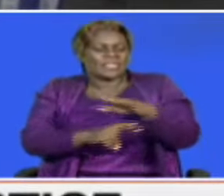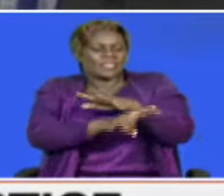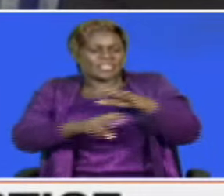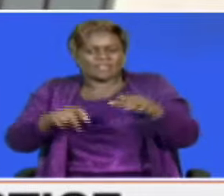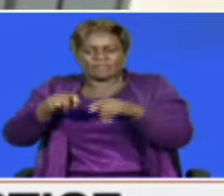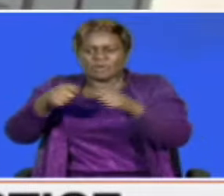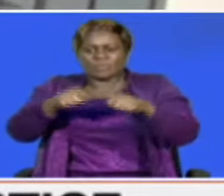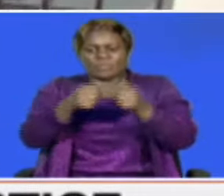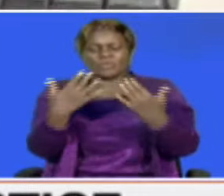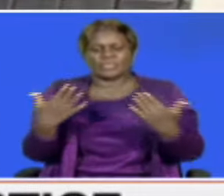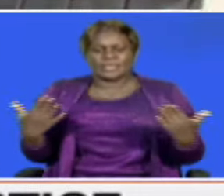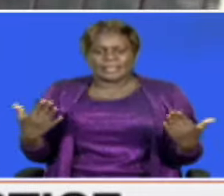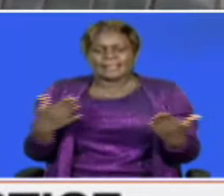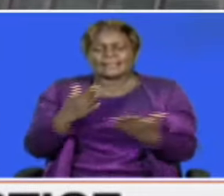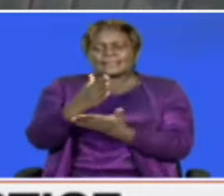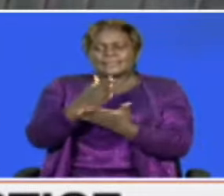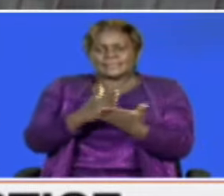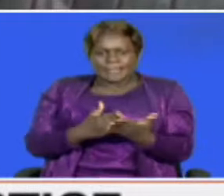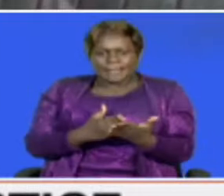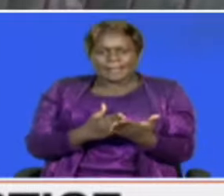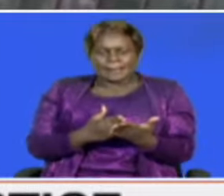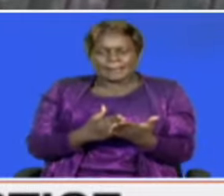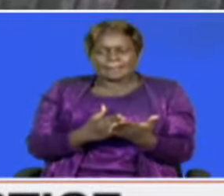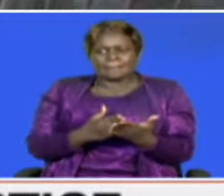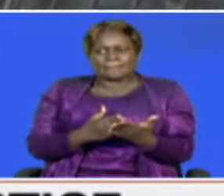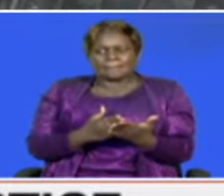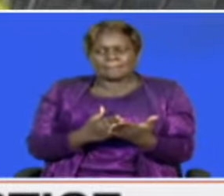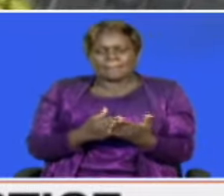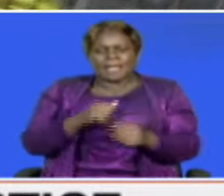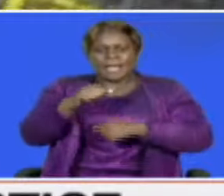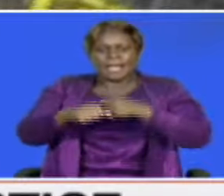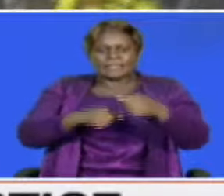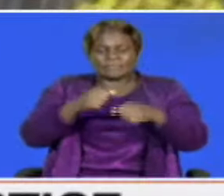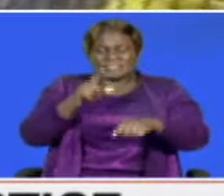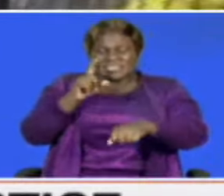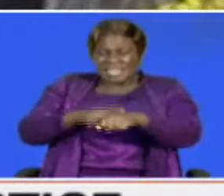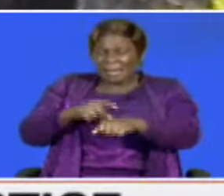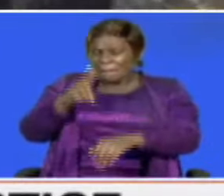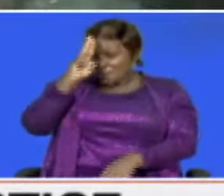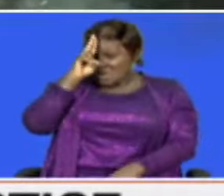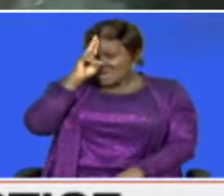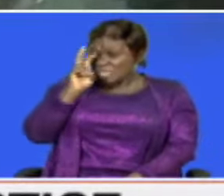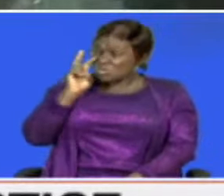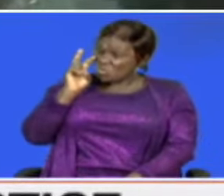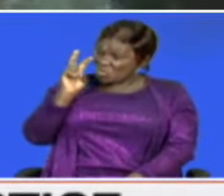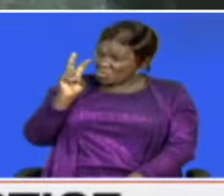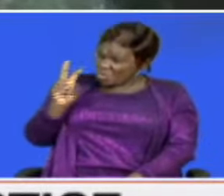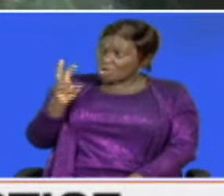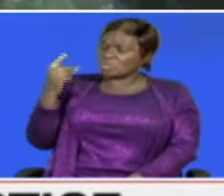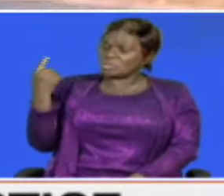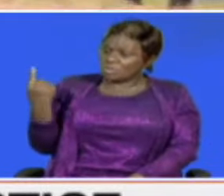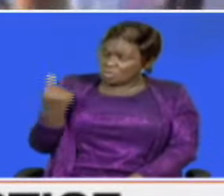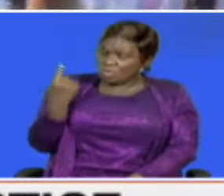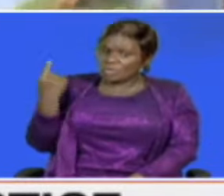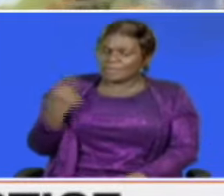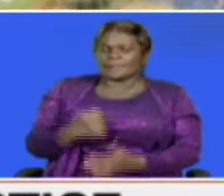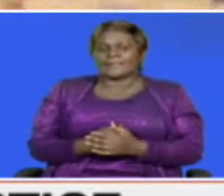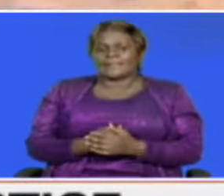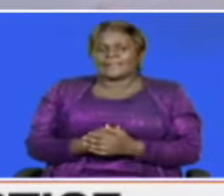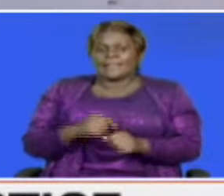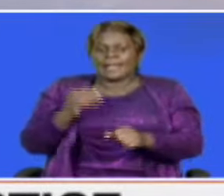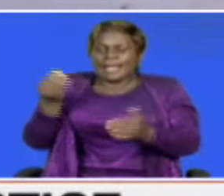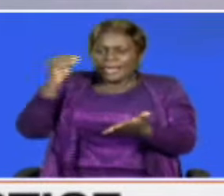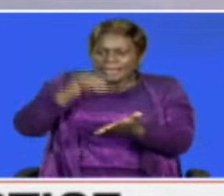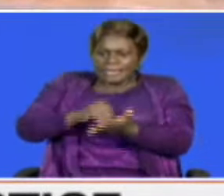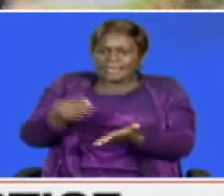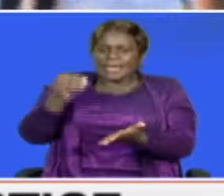destroy properties, and some of these unlawful activities happen in the full glare of security enforcers. Time and